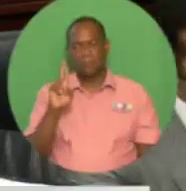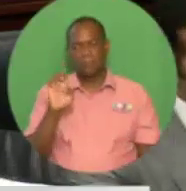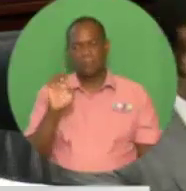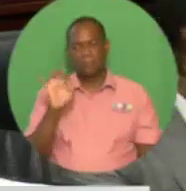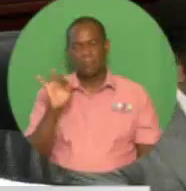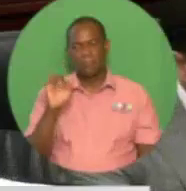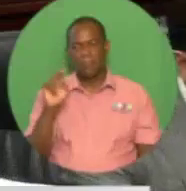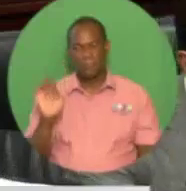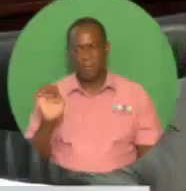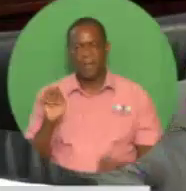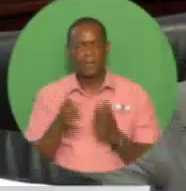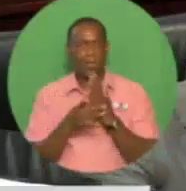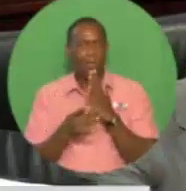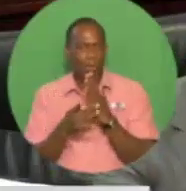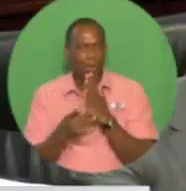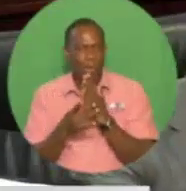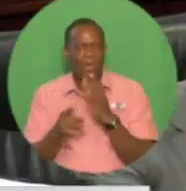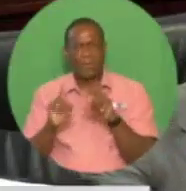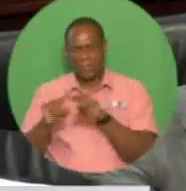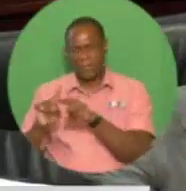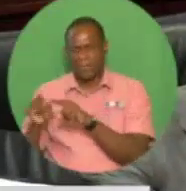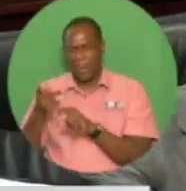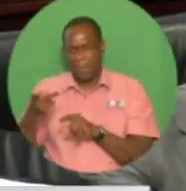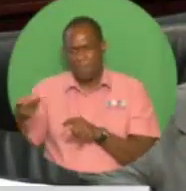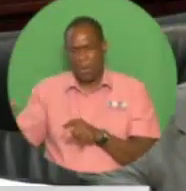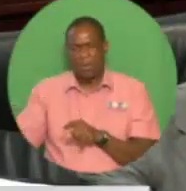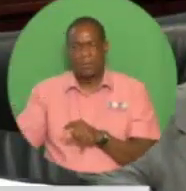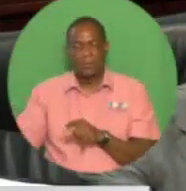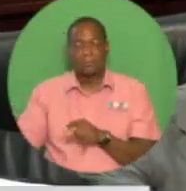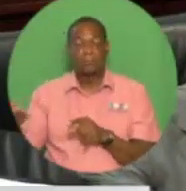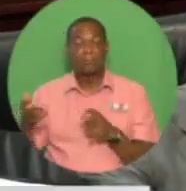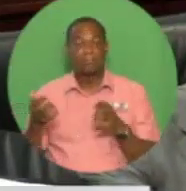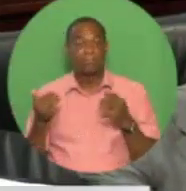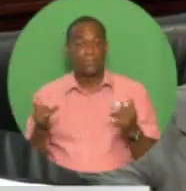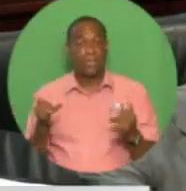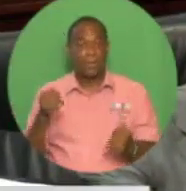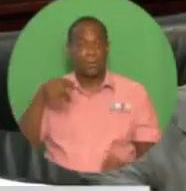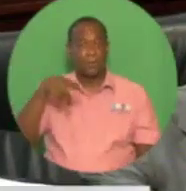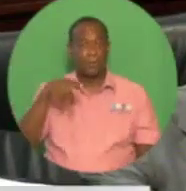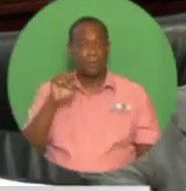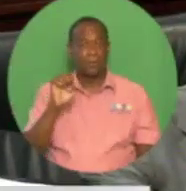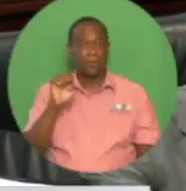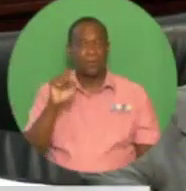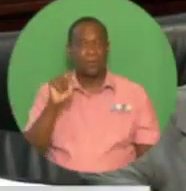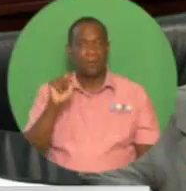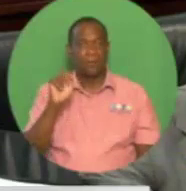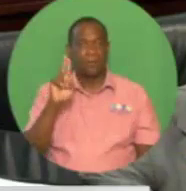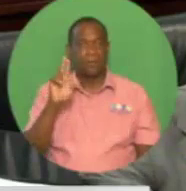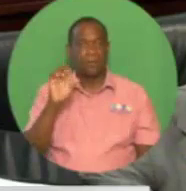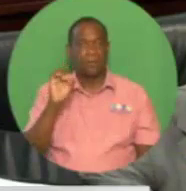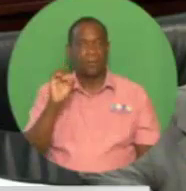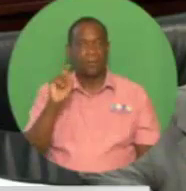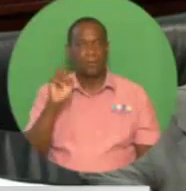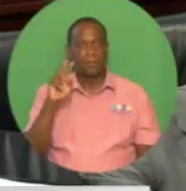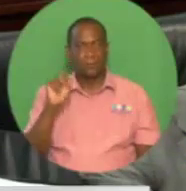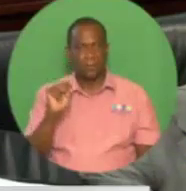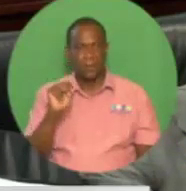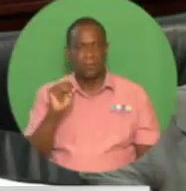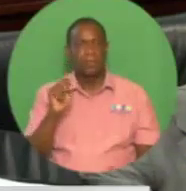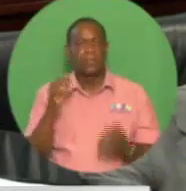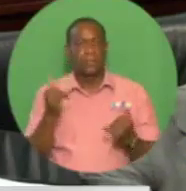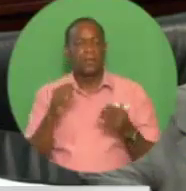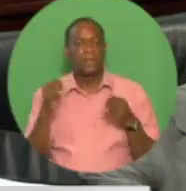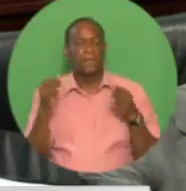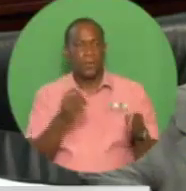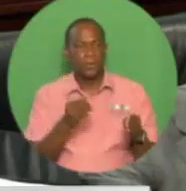and carry-home markets. Petrotron is also now concentrating on exploration and production activities, and in the process will